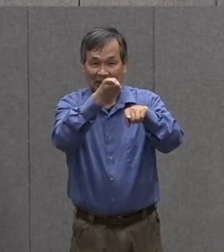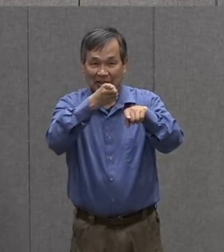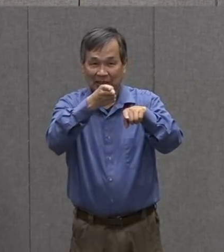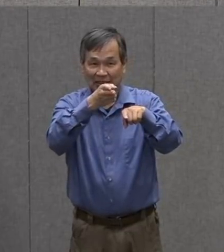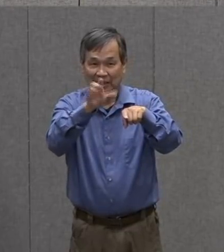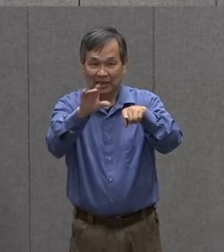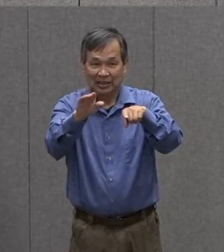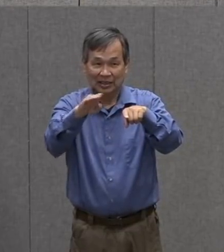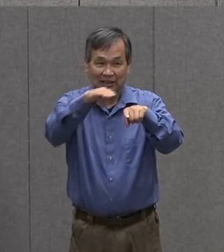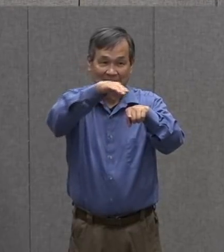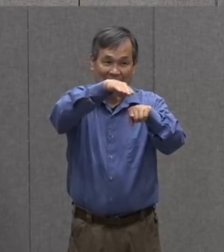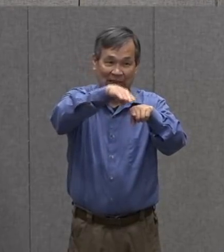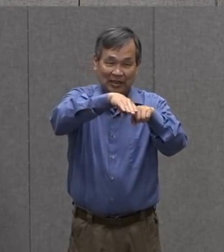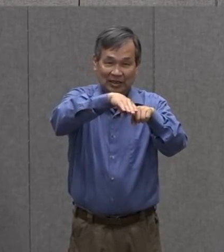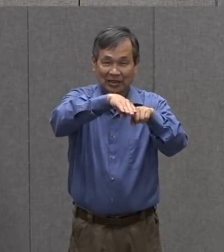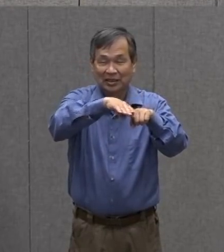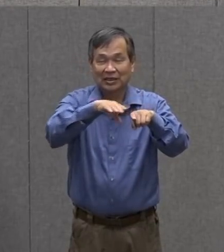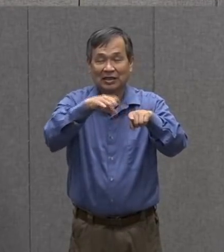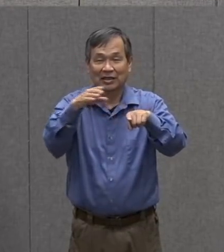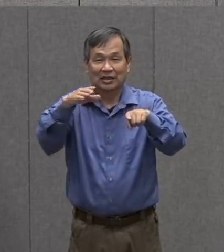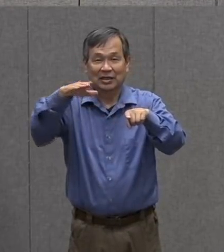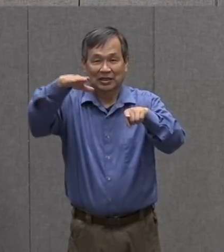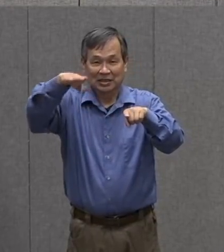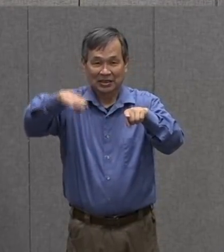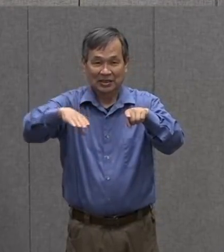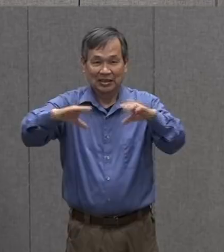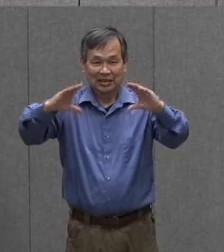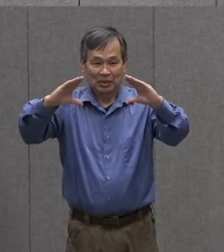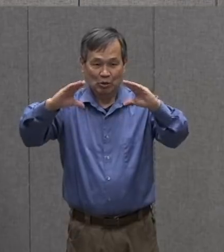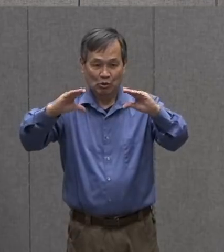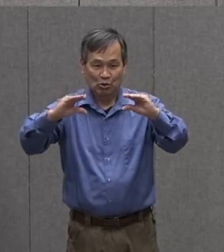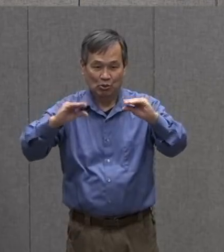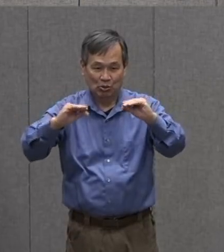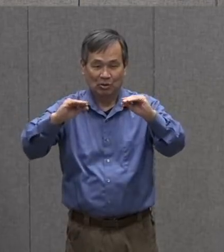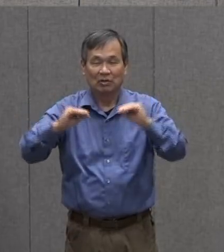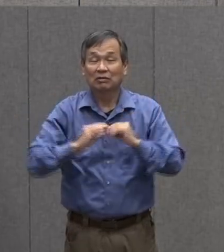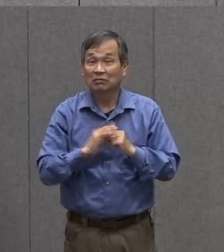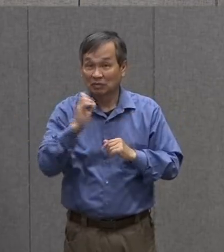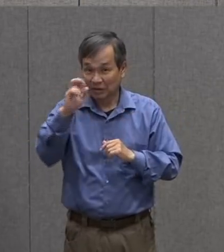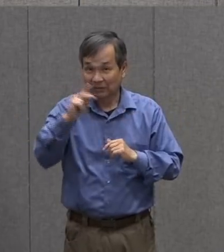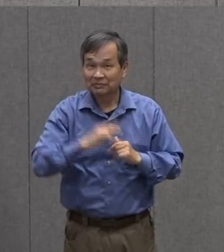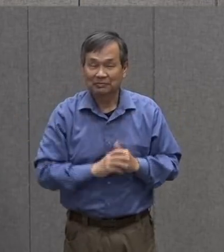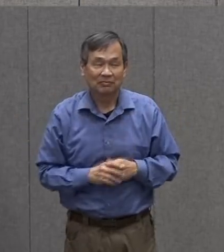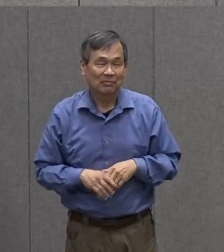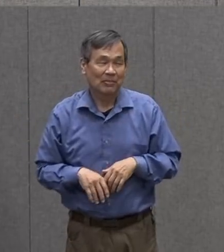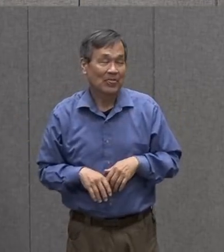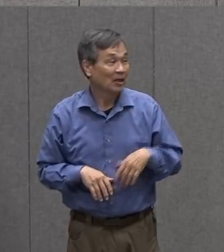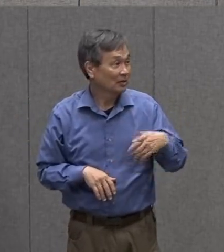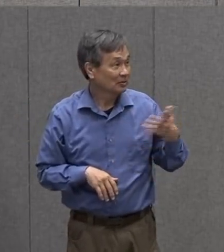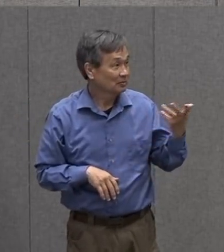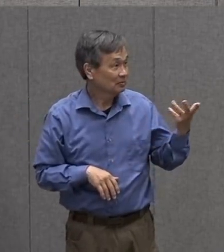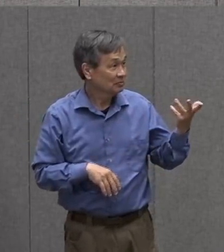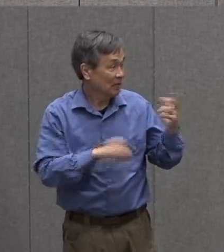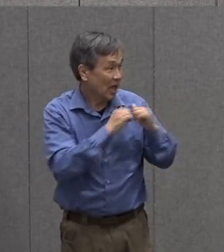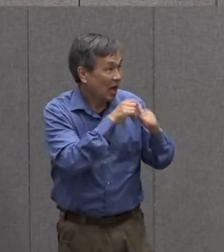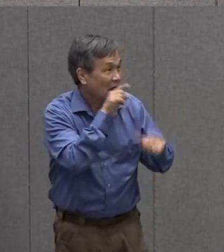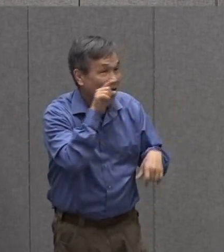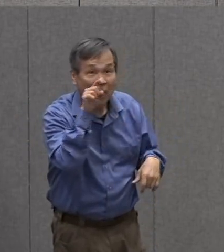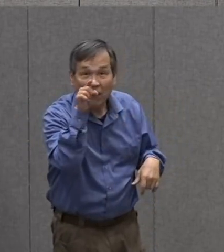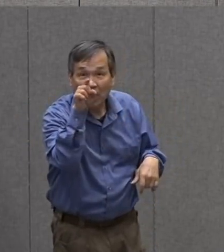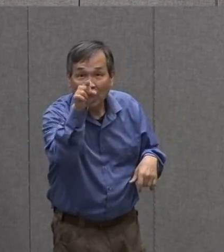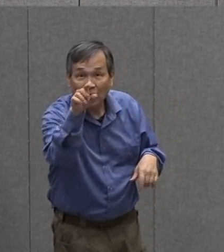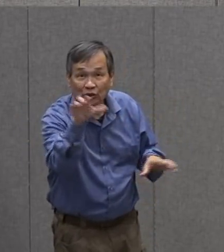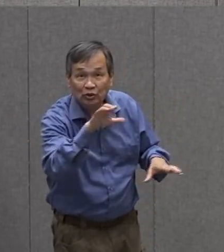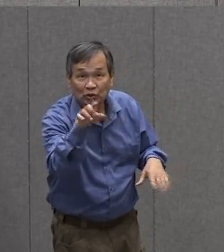like we're squishing a sandwich that's the fun part boys and girls how are you doing are we good